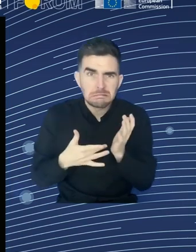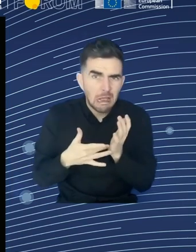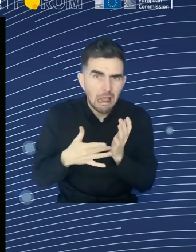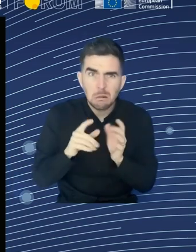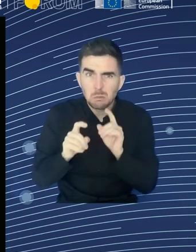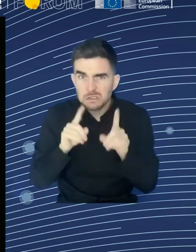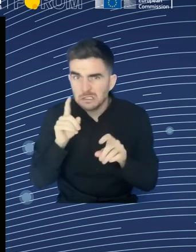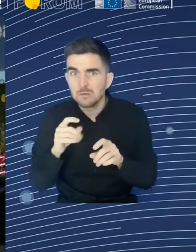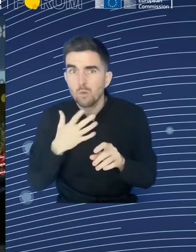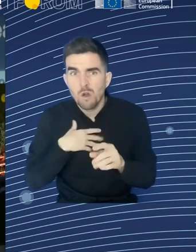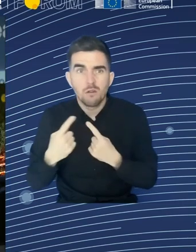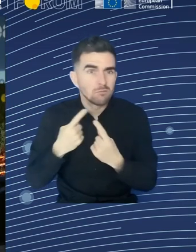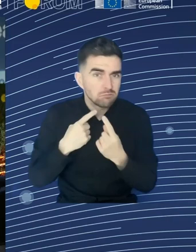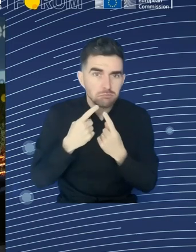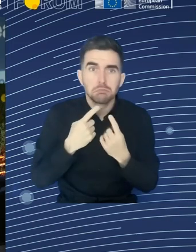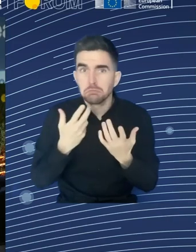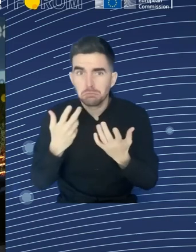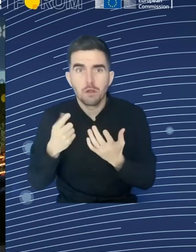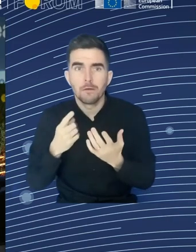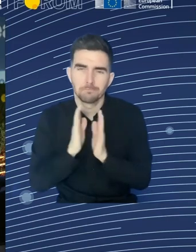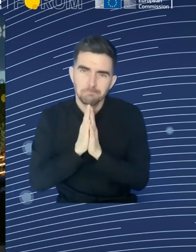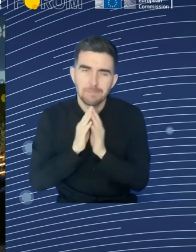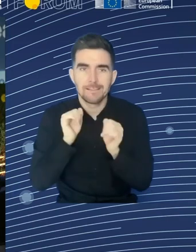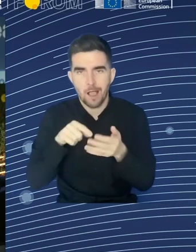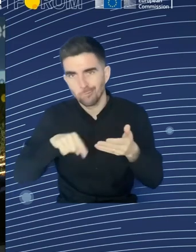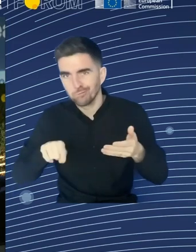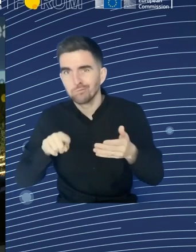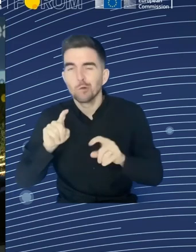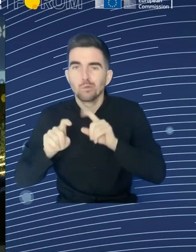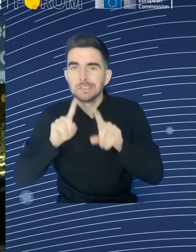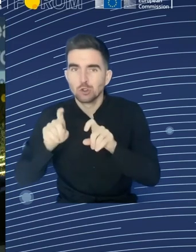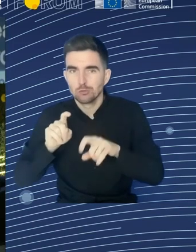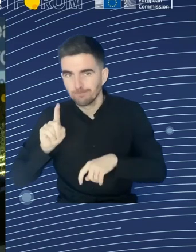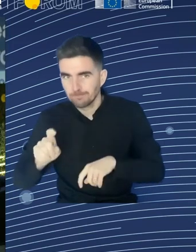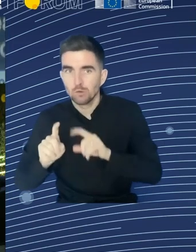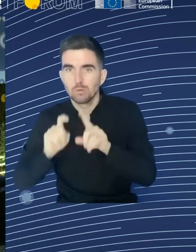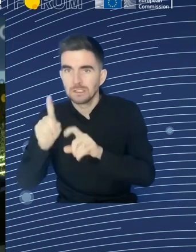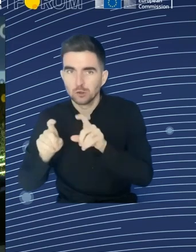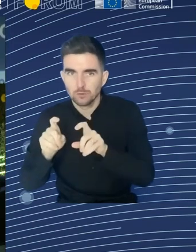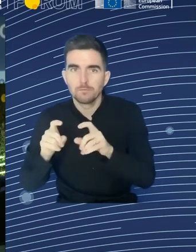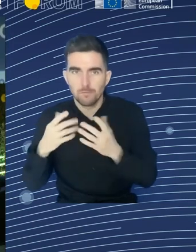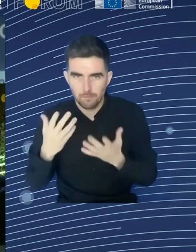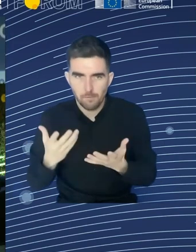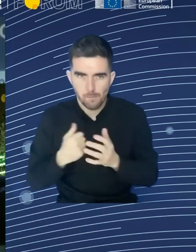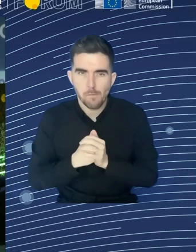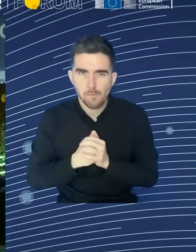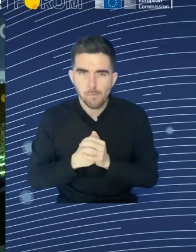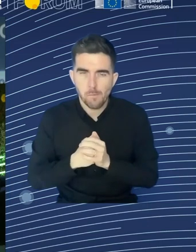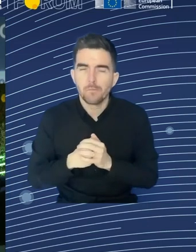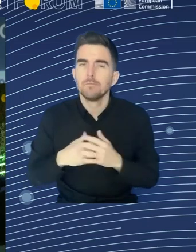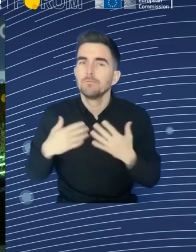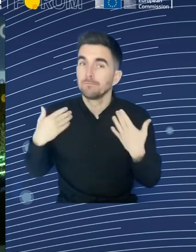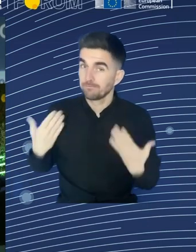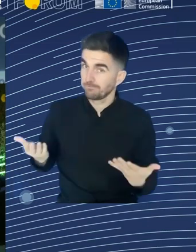in today's tumultuous socioeconomic landscape. With households grappling with costs of living crisis, trying to make